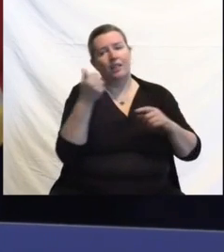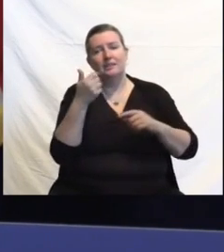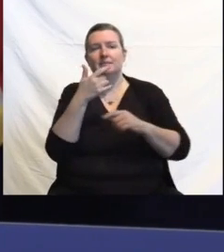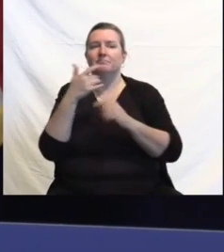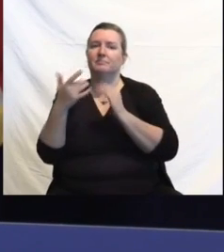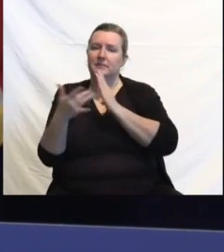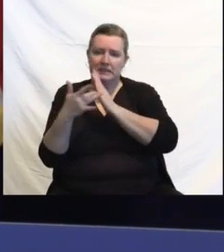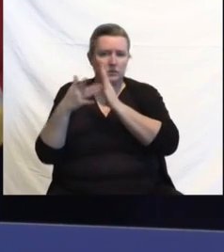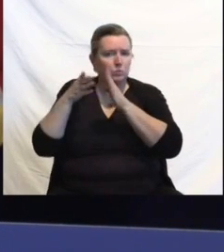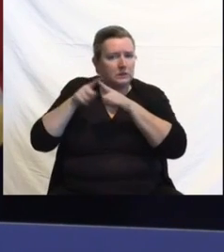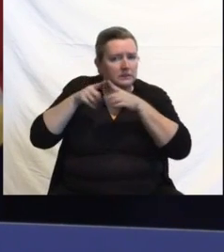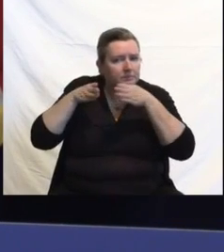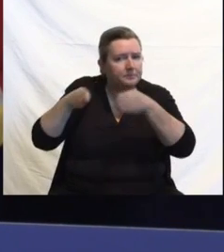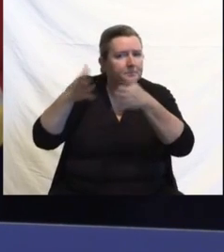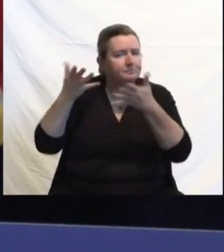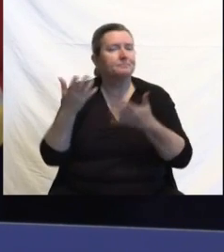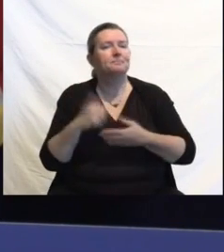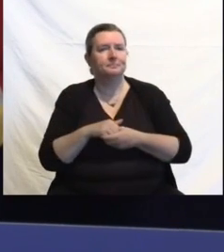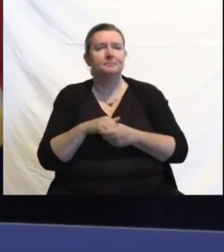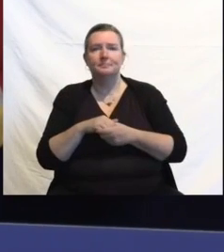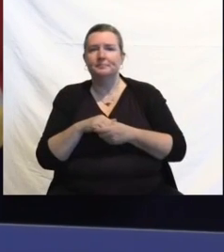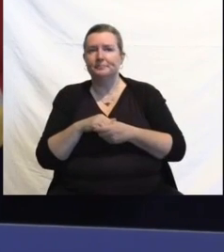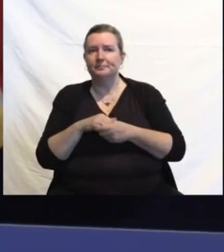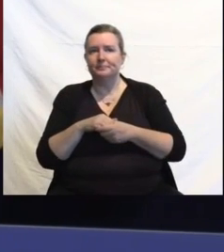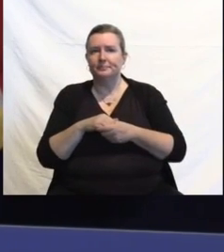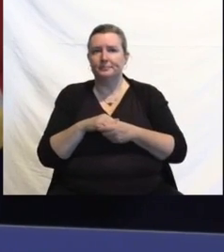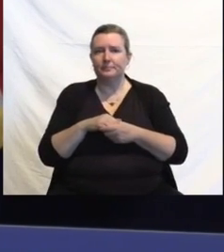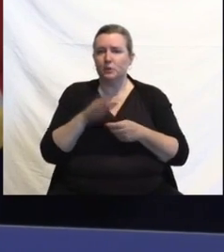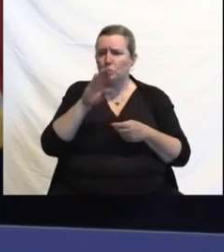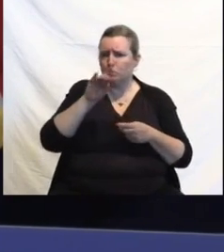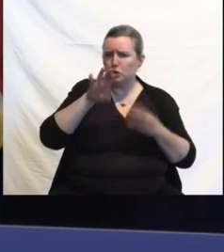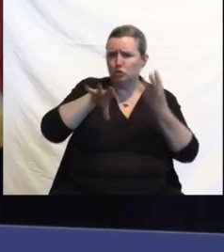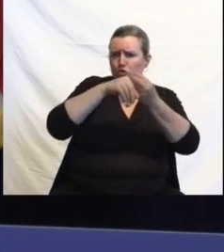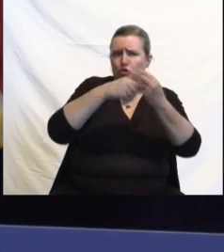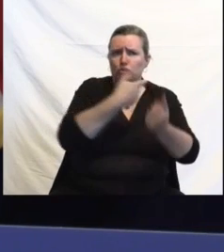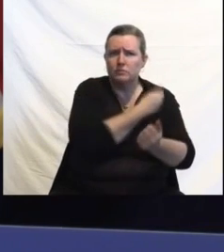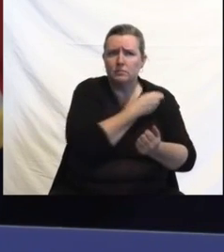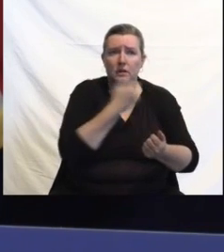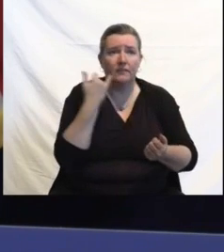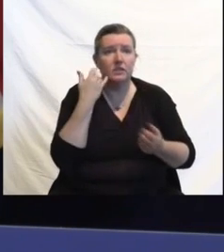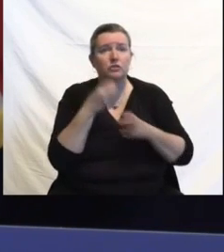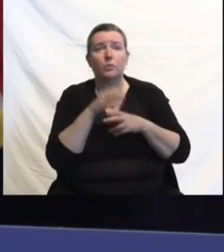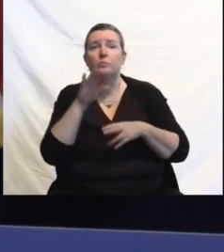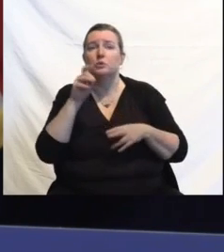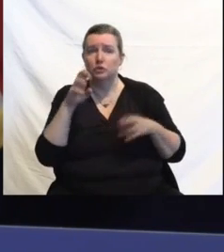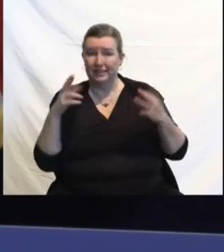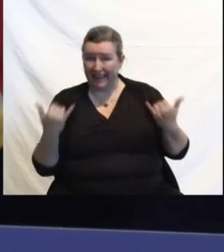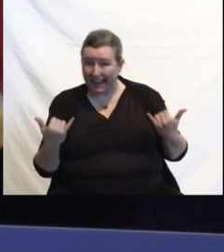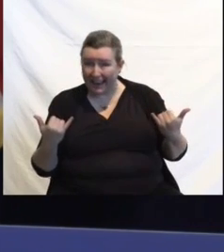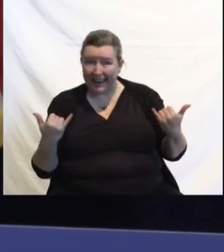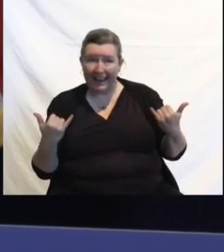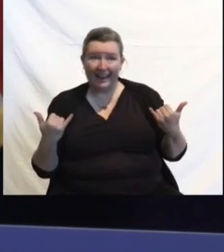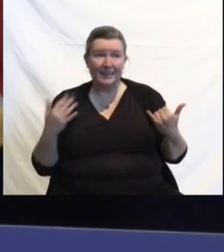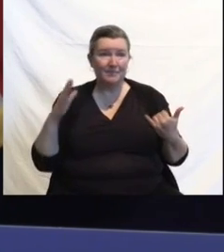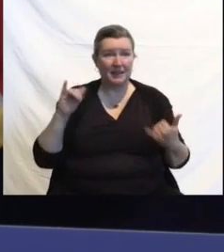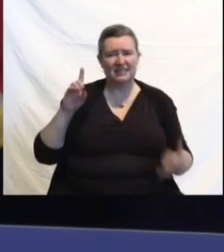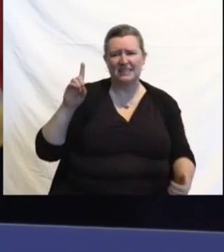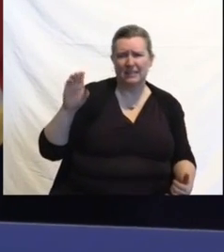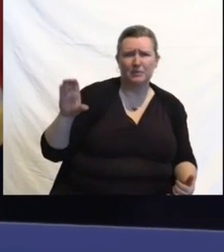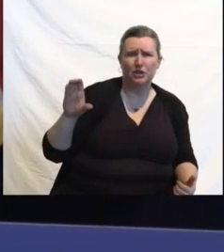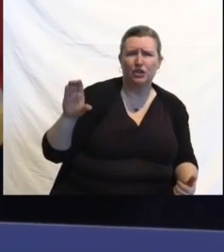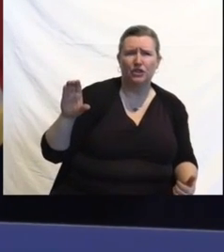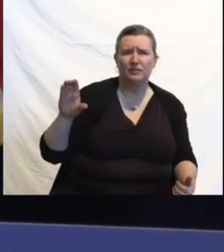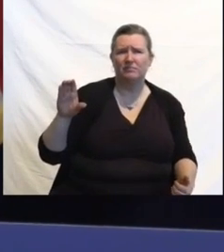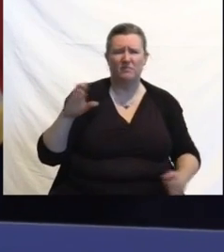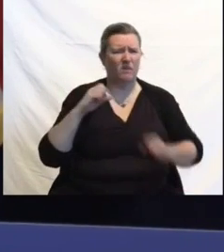trying to catch up with getting boosters. If you get your boosters now, definitely by the December holidays, you'll be well protected for sure.